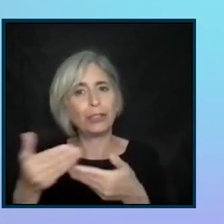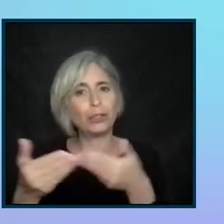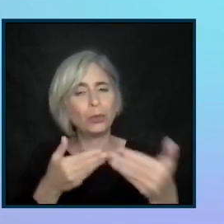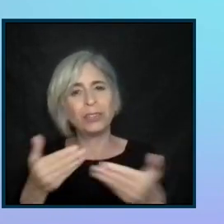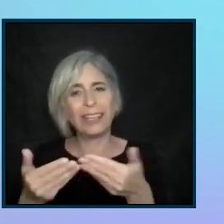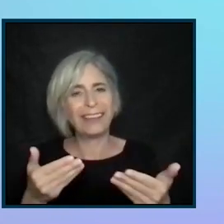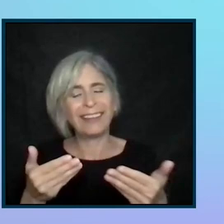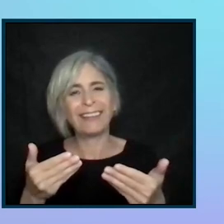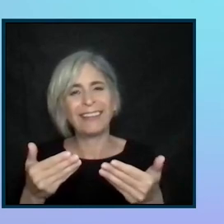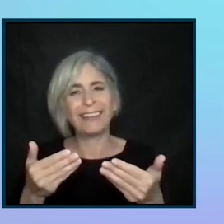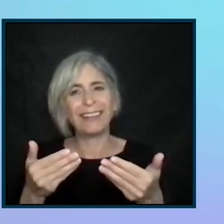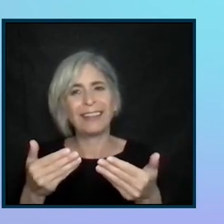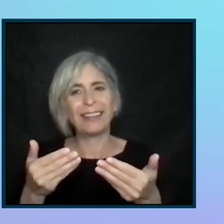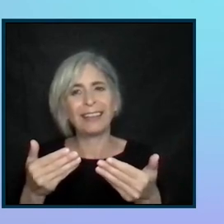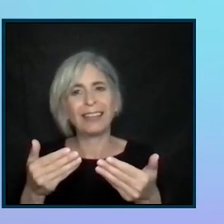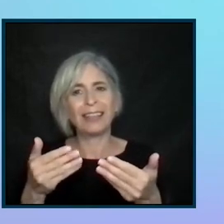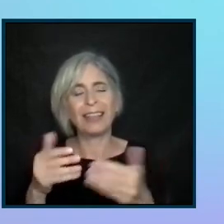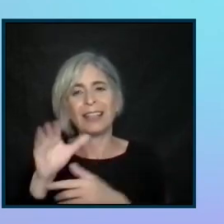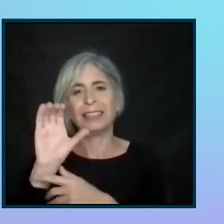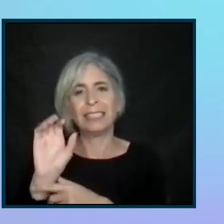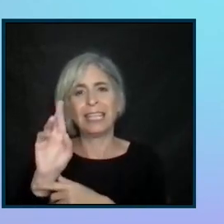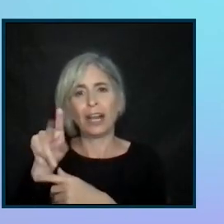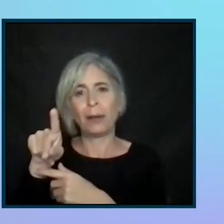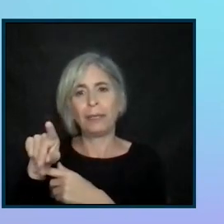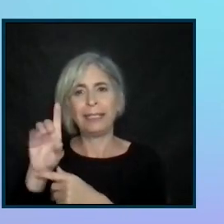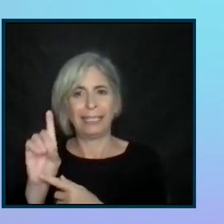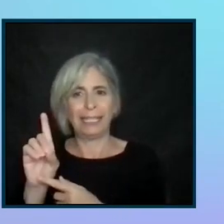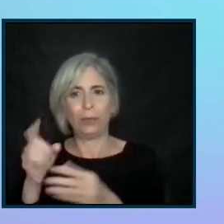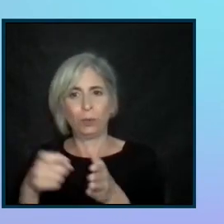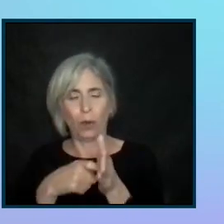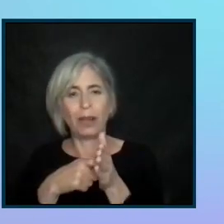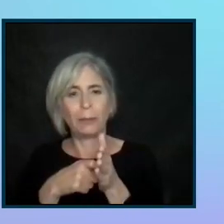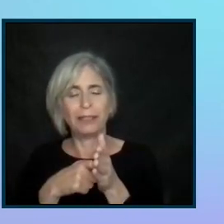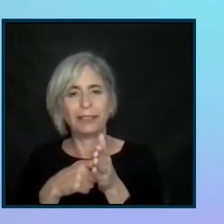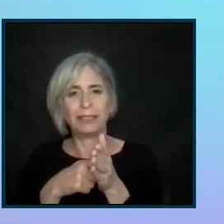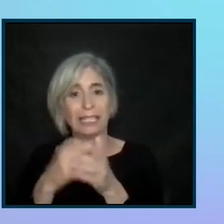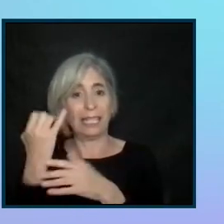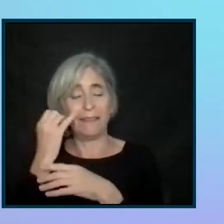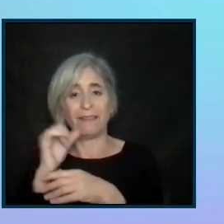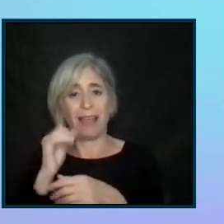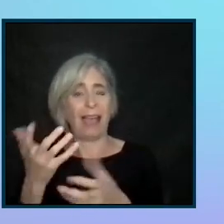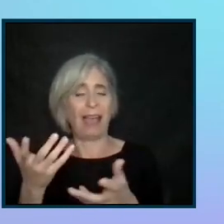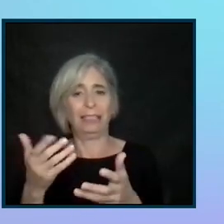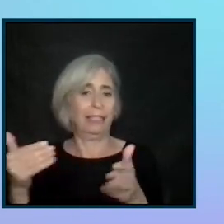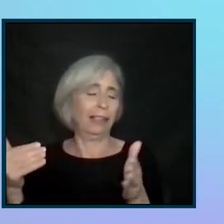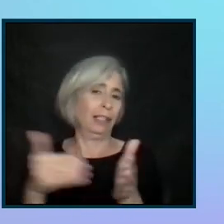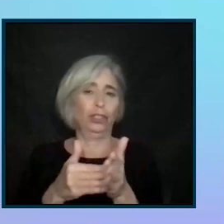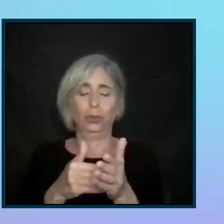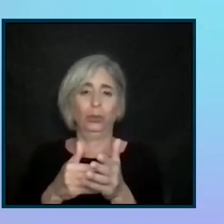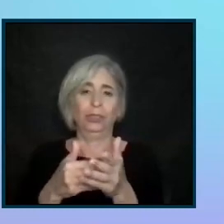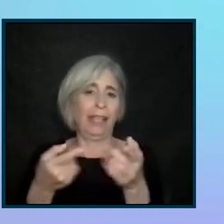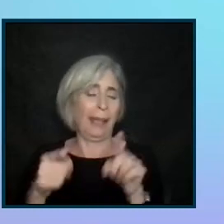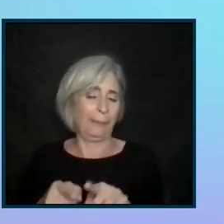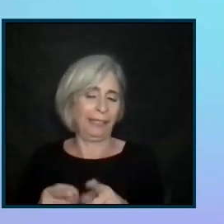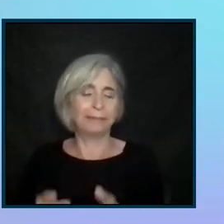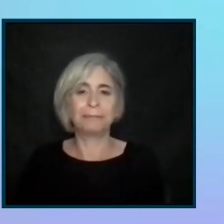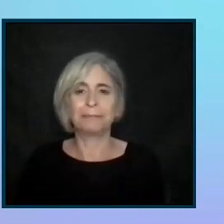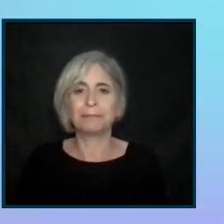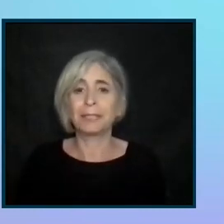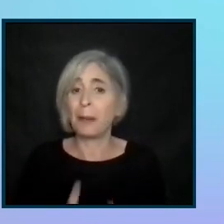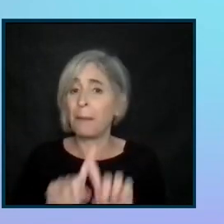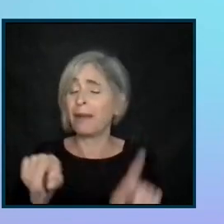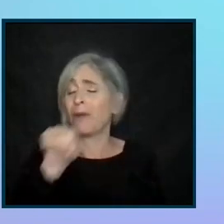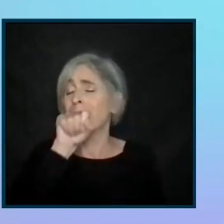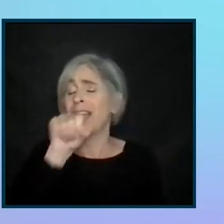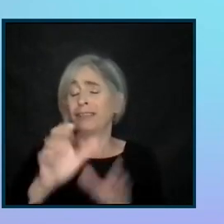the CRPD requirements, even if there's not a litigation avenue. But I'd love